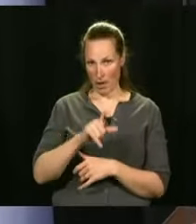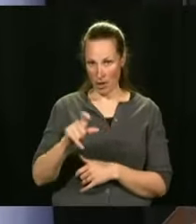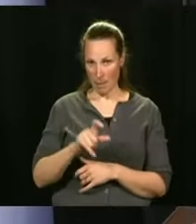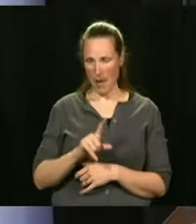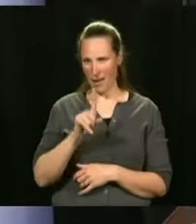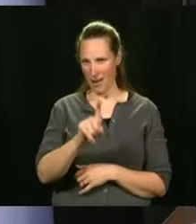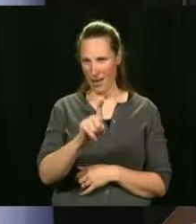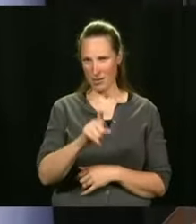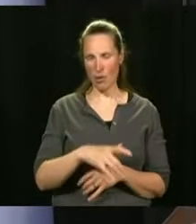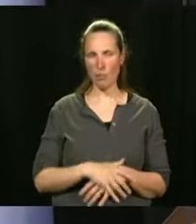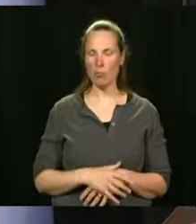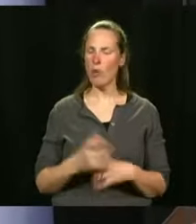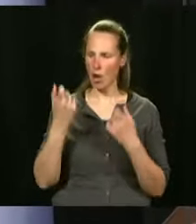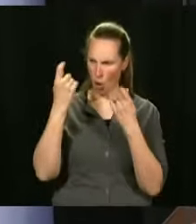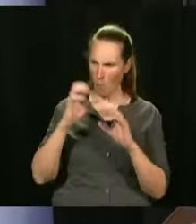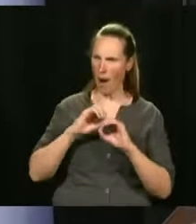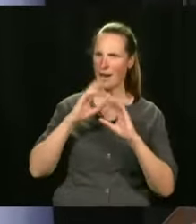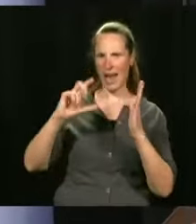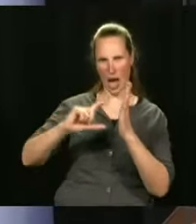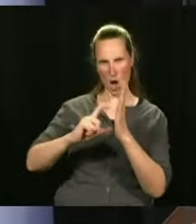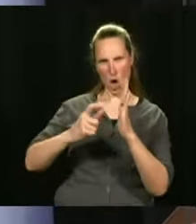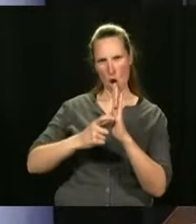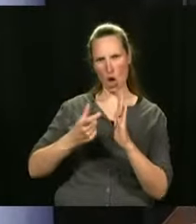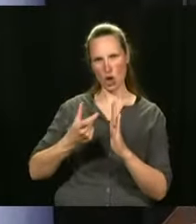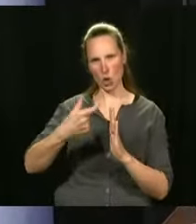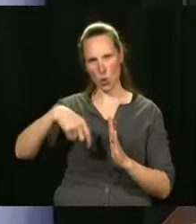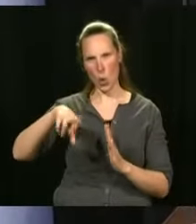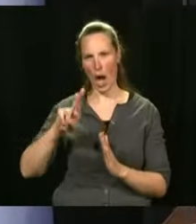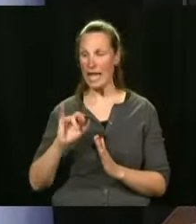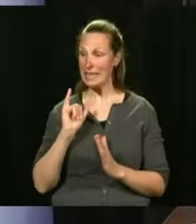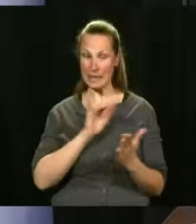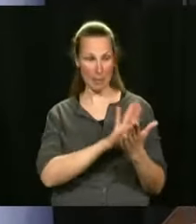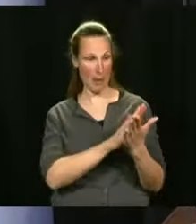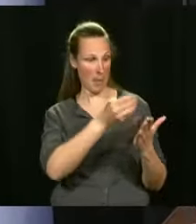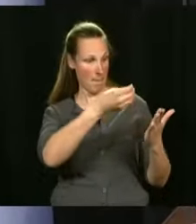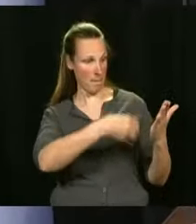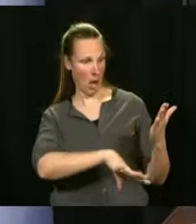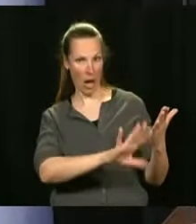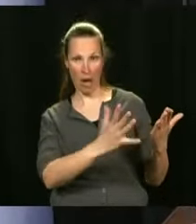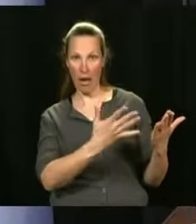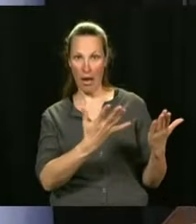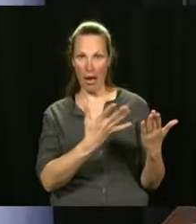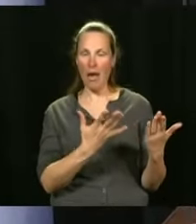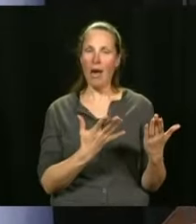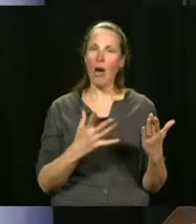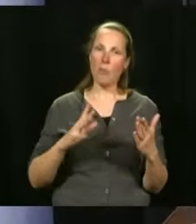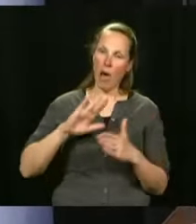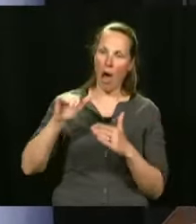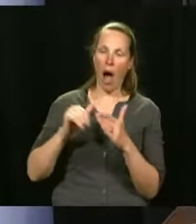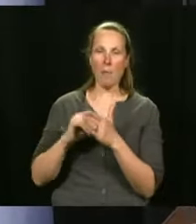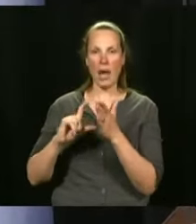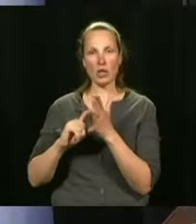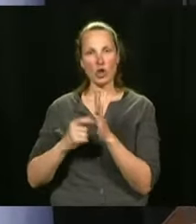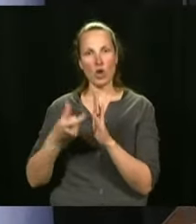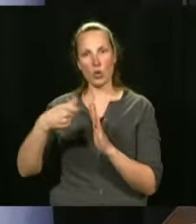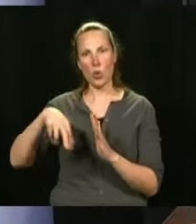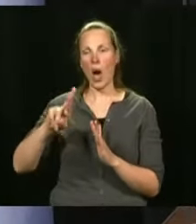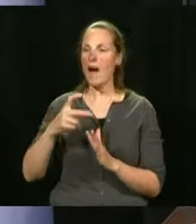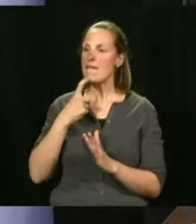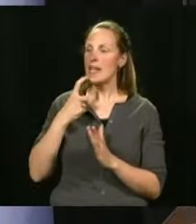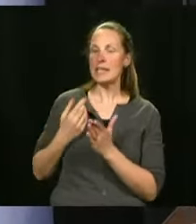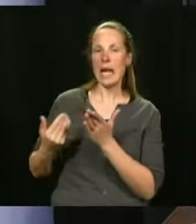that it's a digital code. If we lose a paper that we get when we get vaccinated, it's easier to